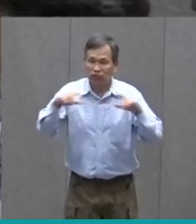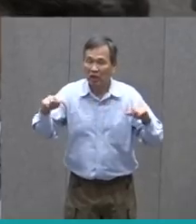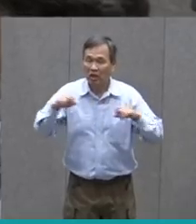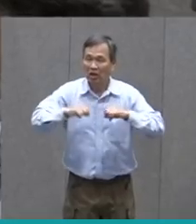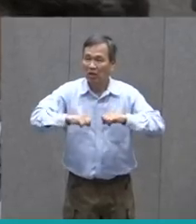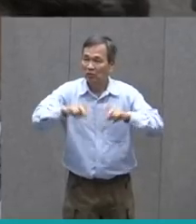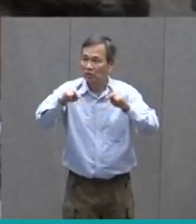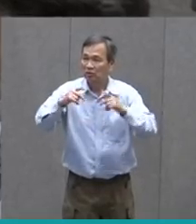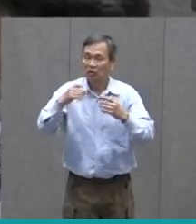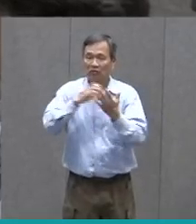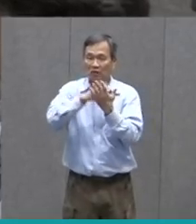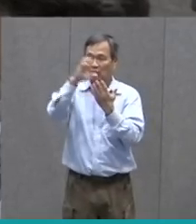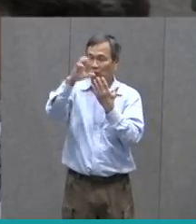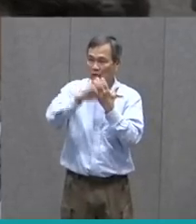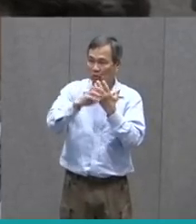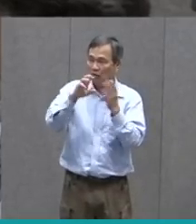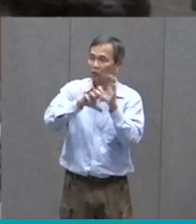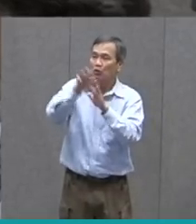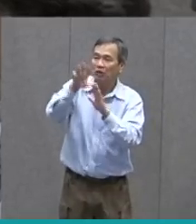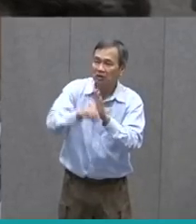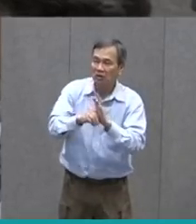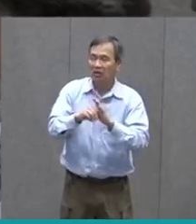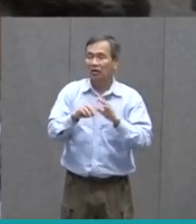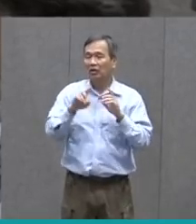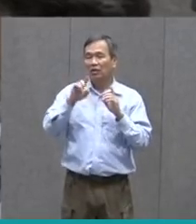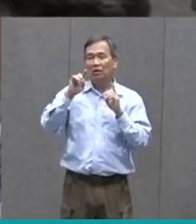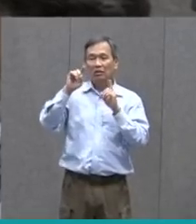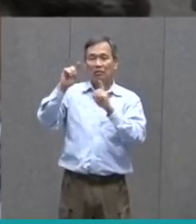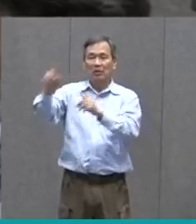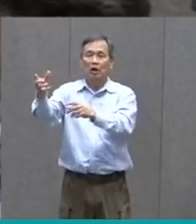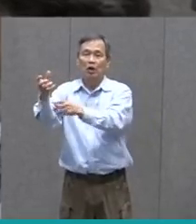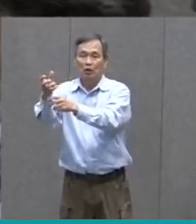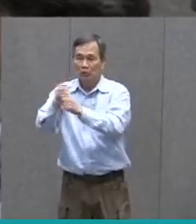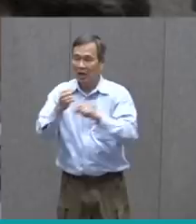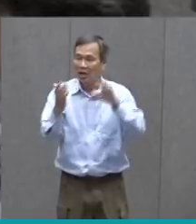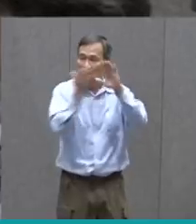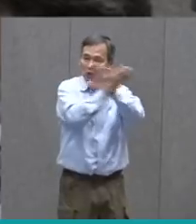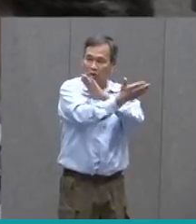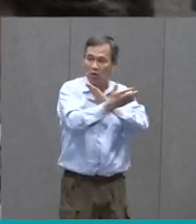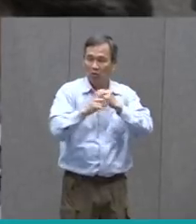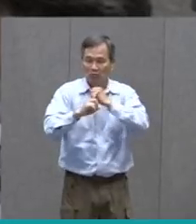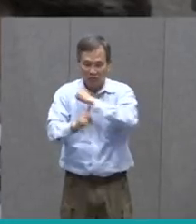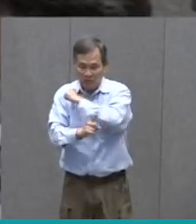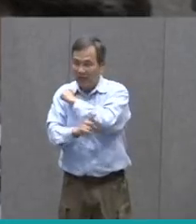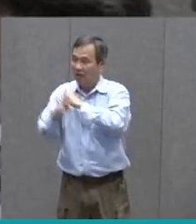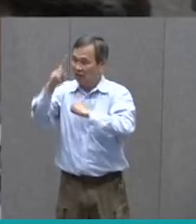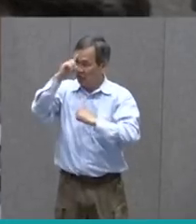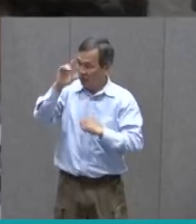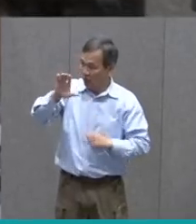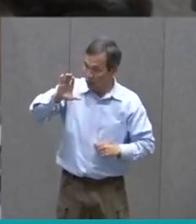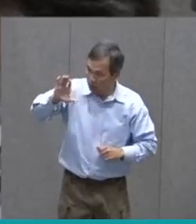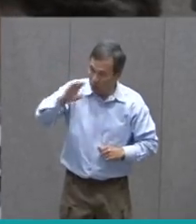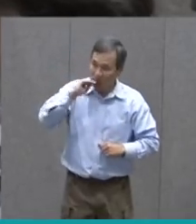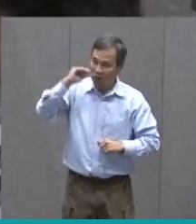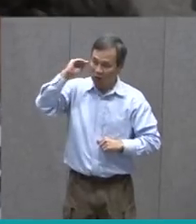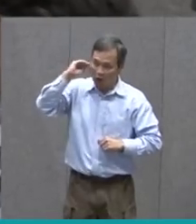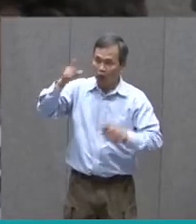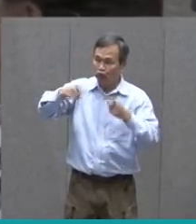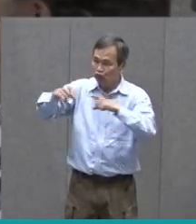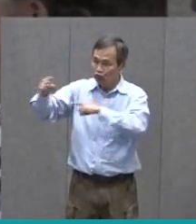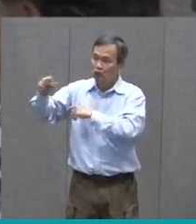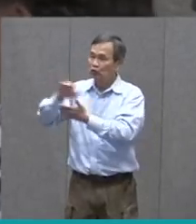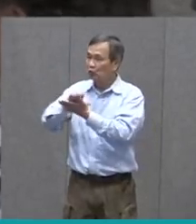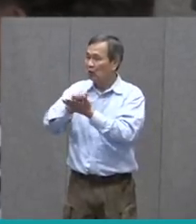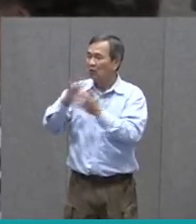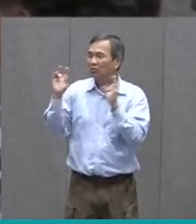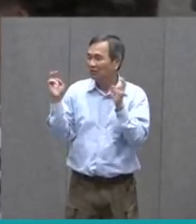our curriculum. We're trying to get some grab-and-go packets available for some activities for you to do at home as well.